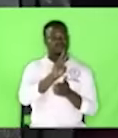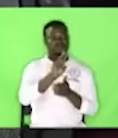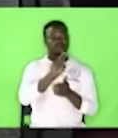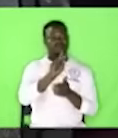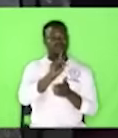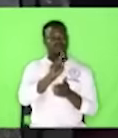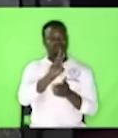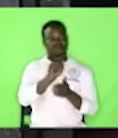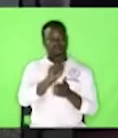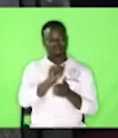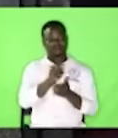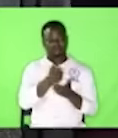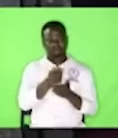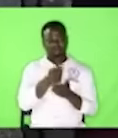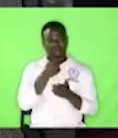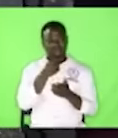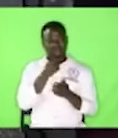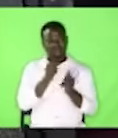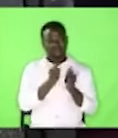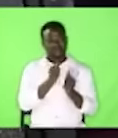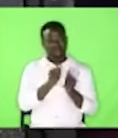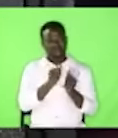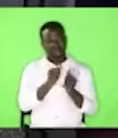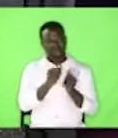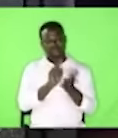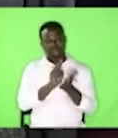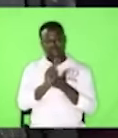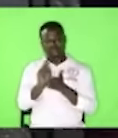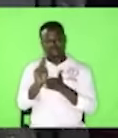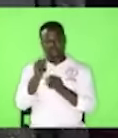now which university conferred the name on you